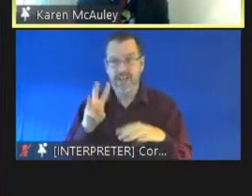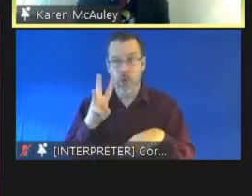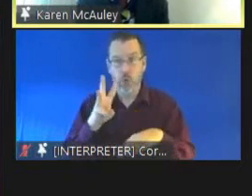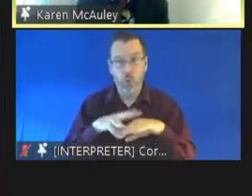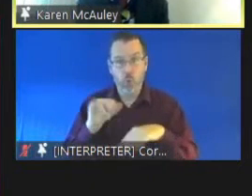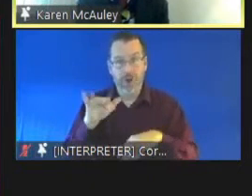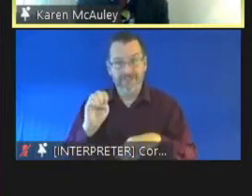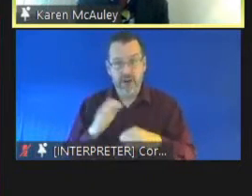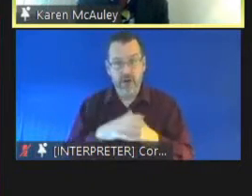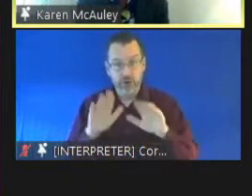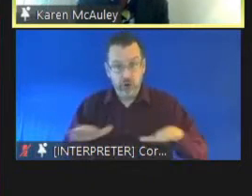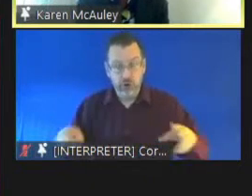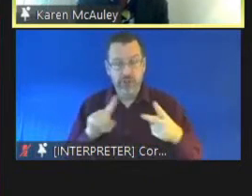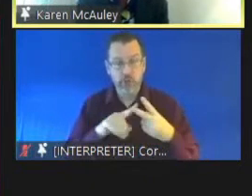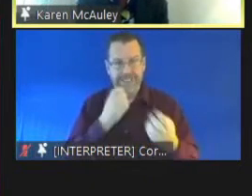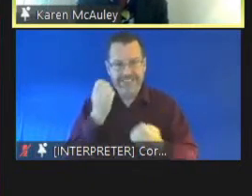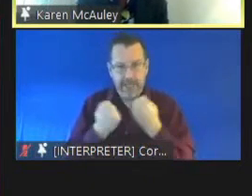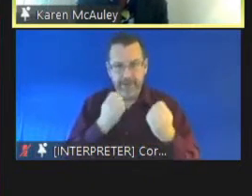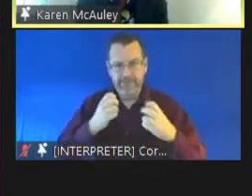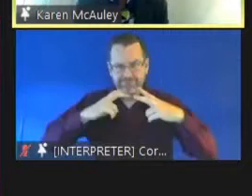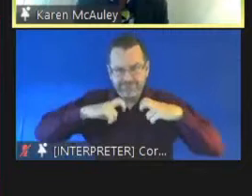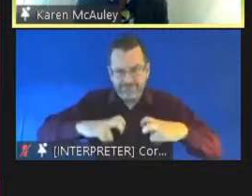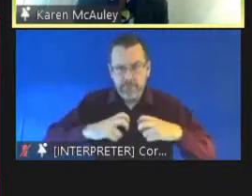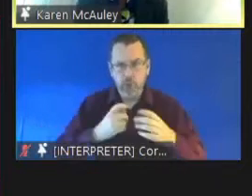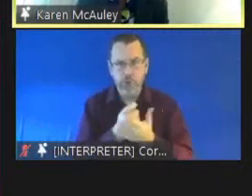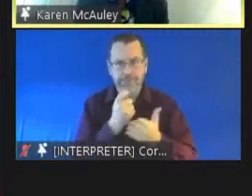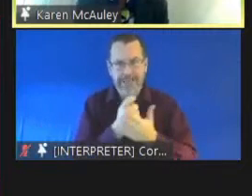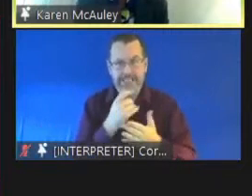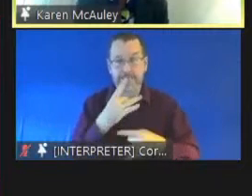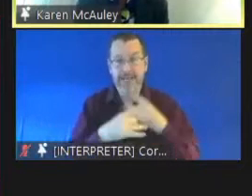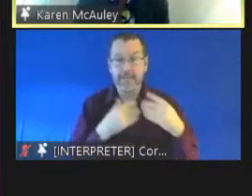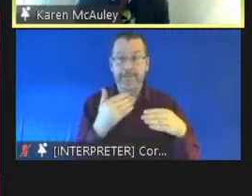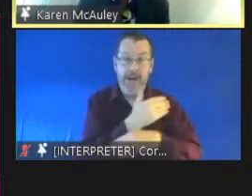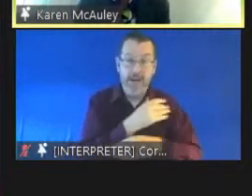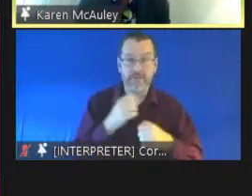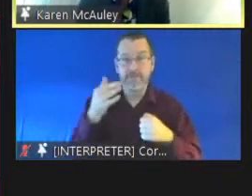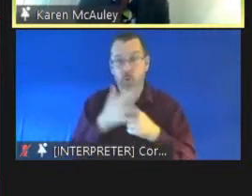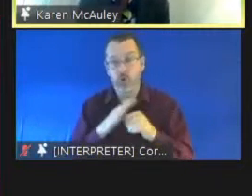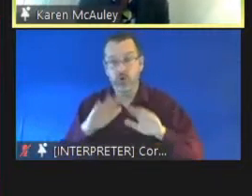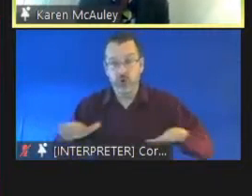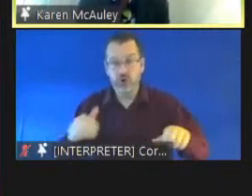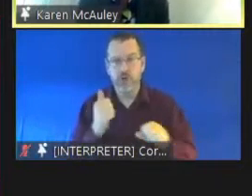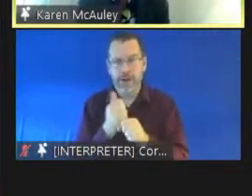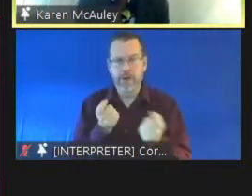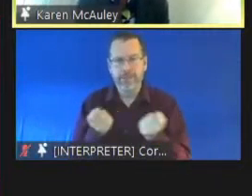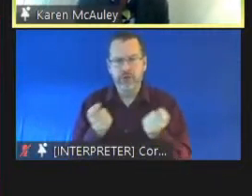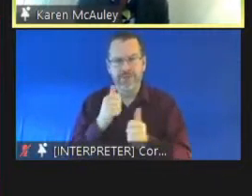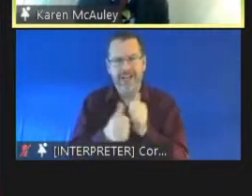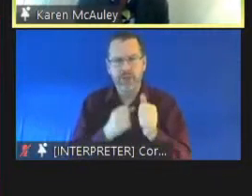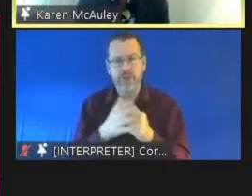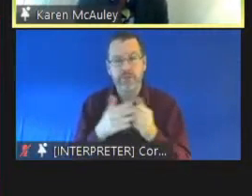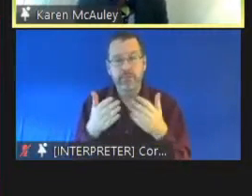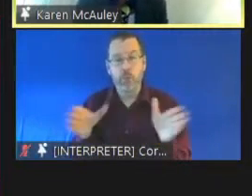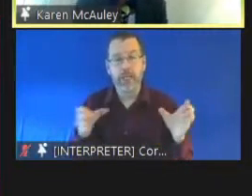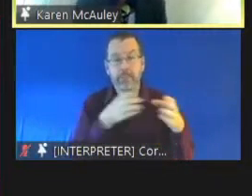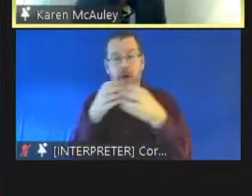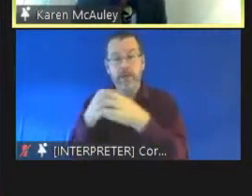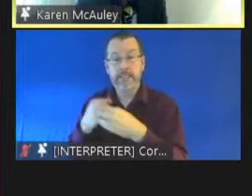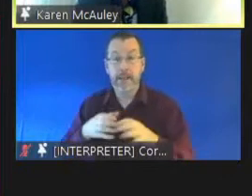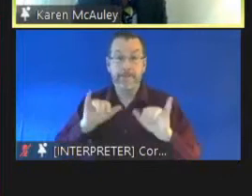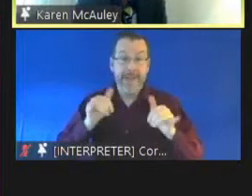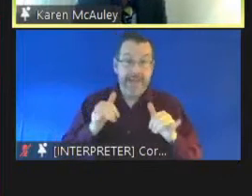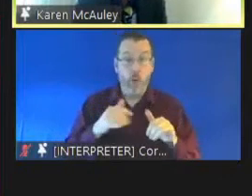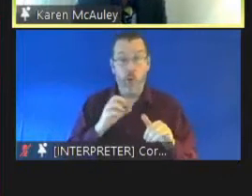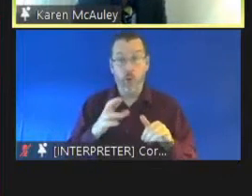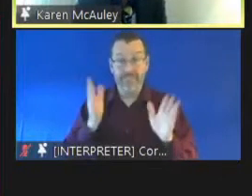to examine and investigate complaints made by or for children about the administrative actions of public bodies which have or may have adversely